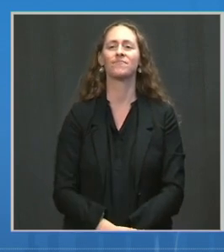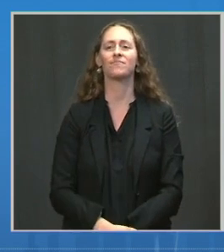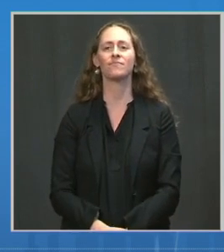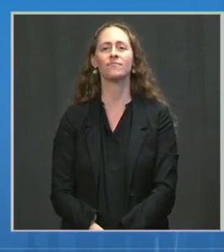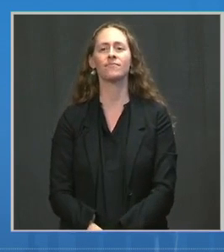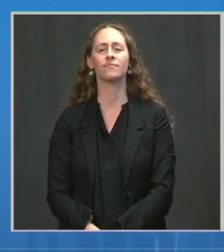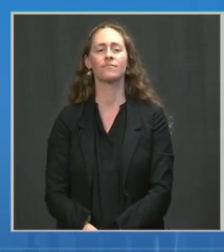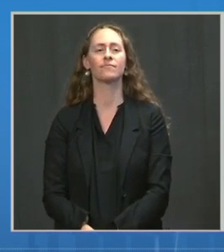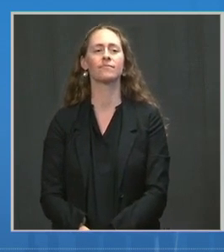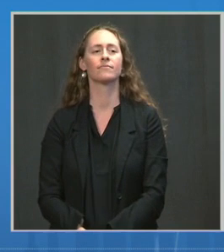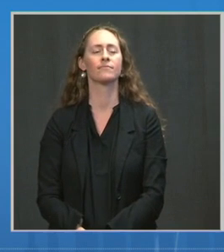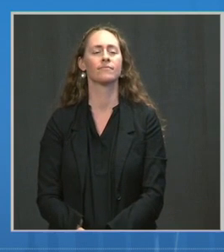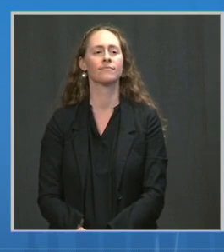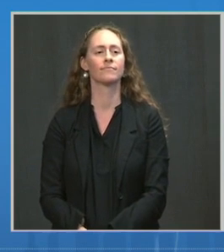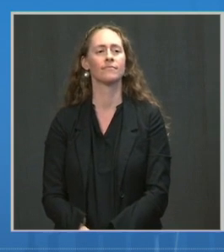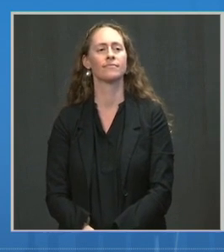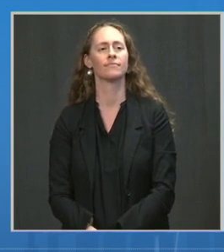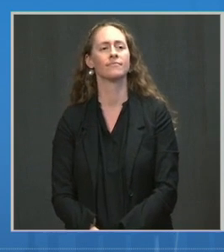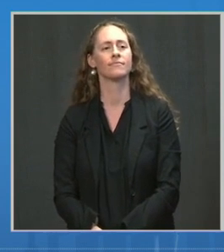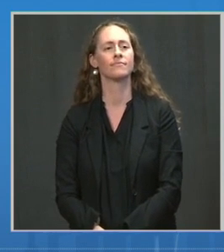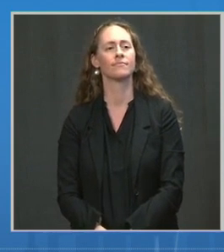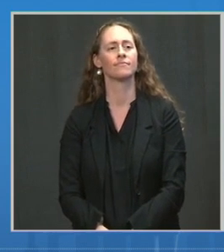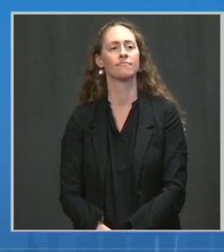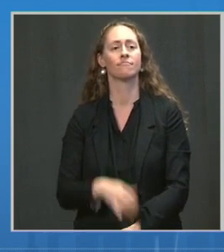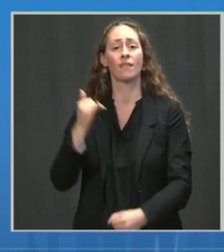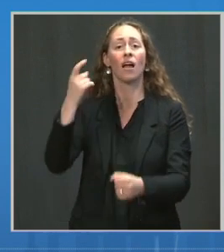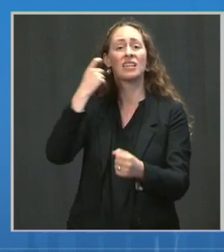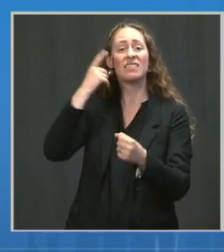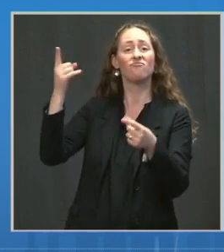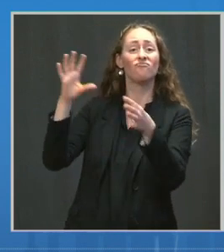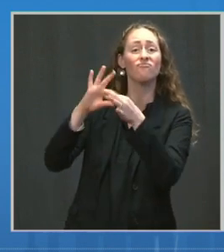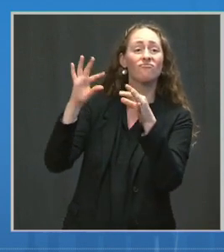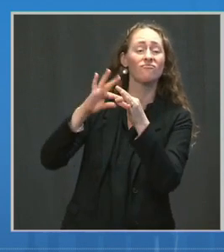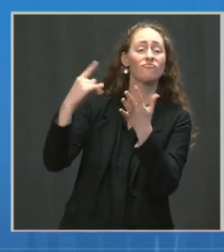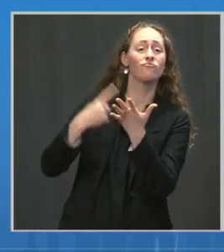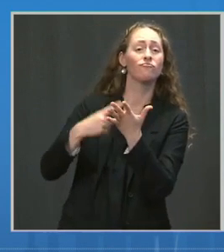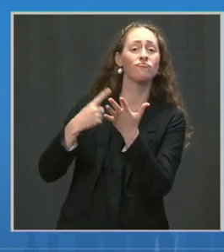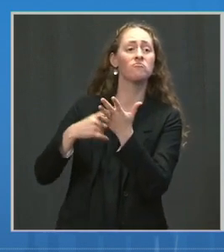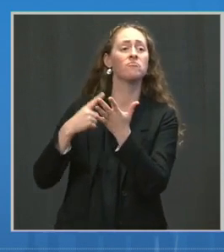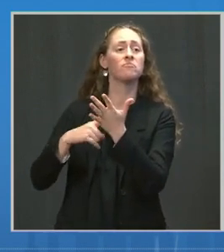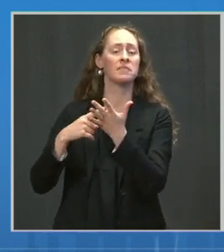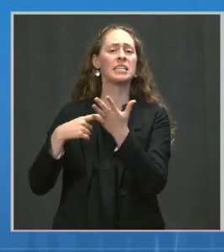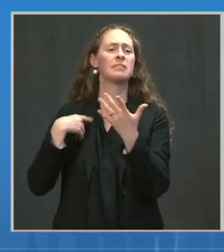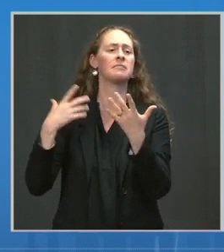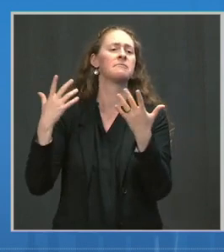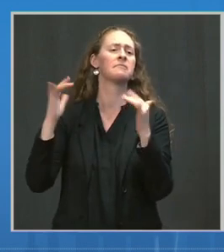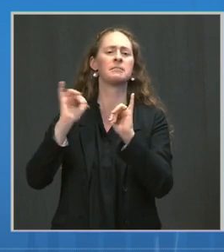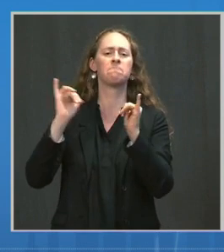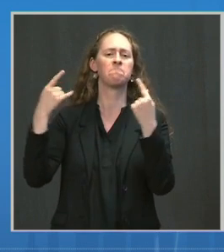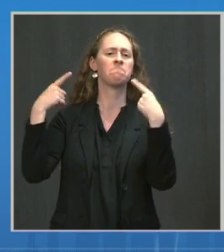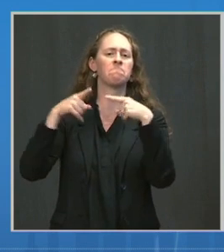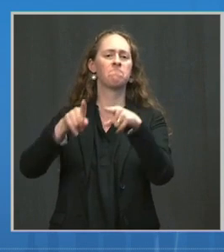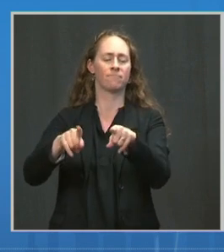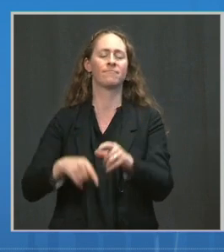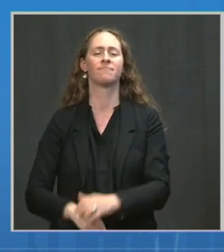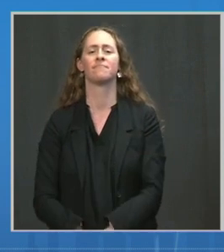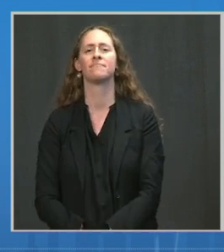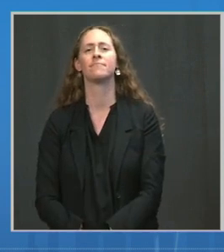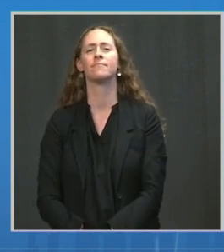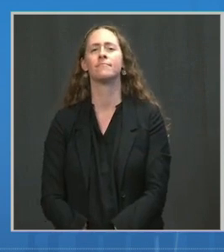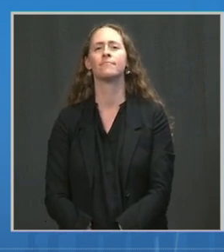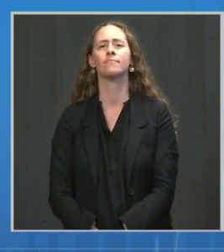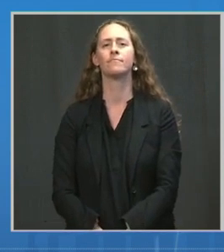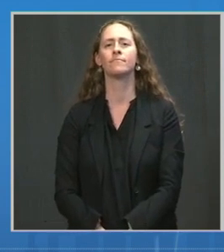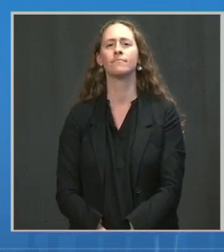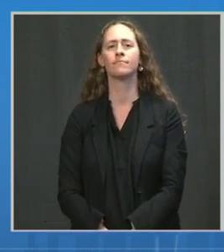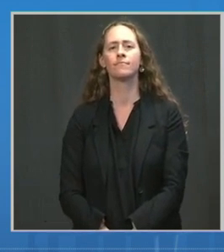Dr. I'd like to take up on the theme that Dr. Walensky started with. If I could have the first slide, I'm going to be spending a couple of